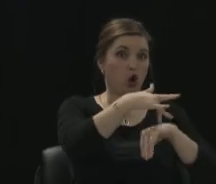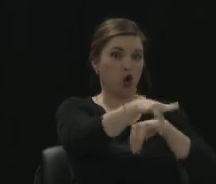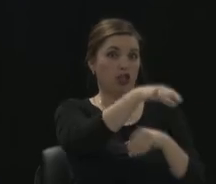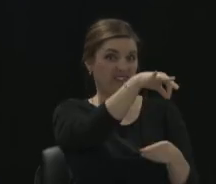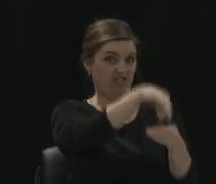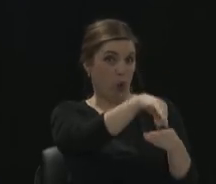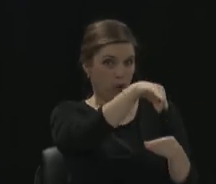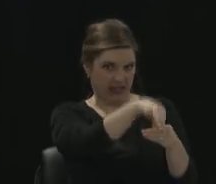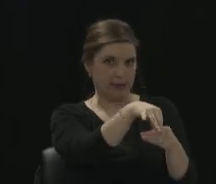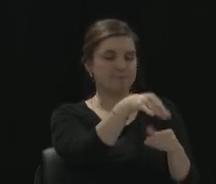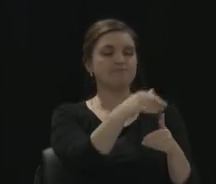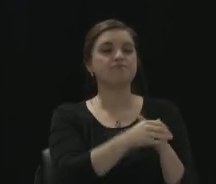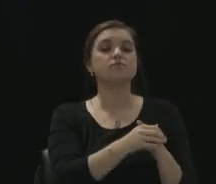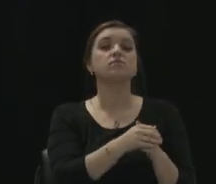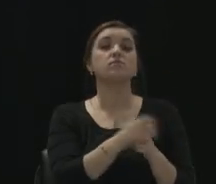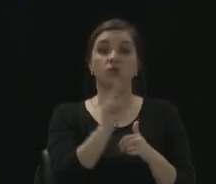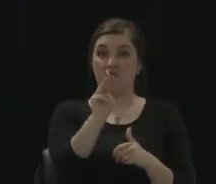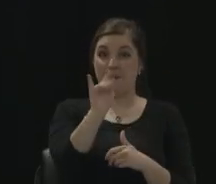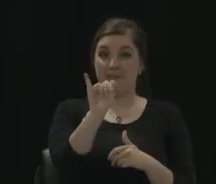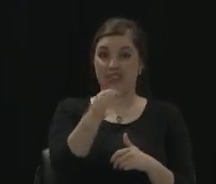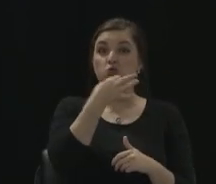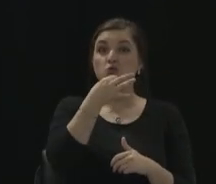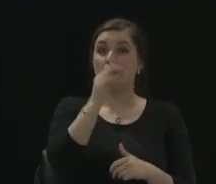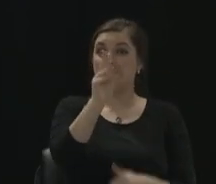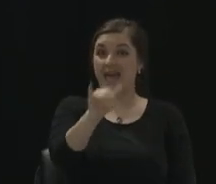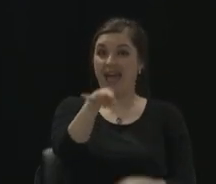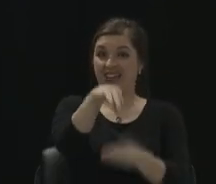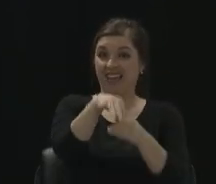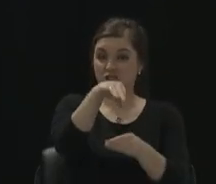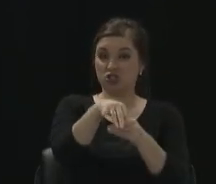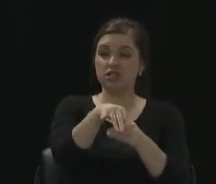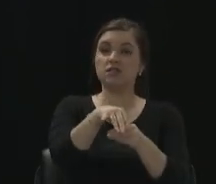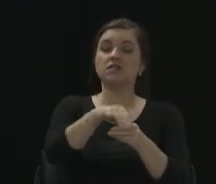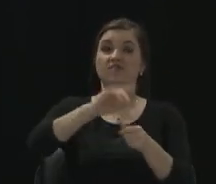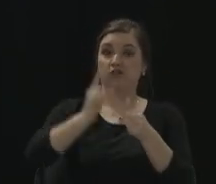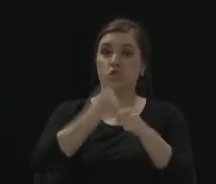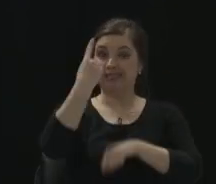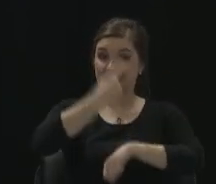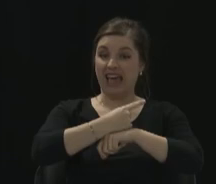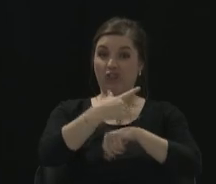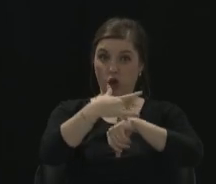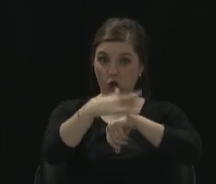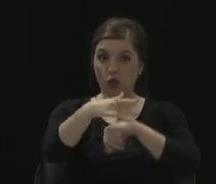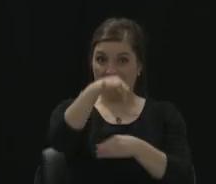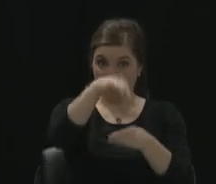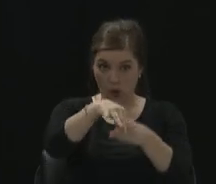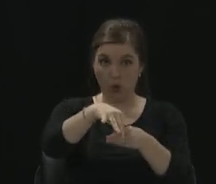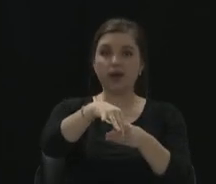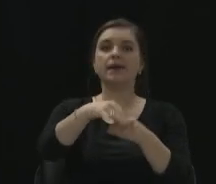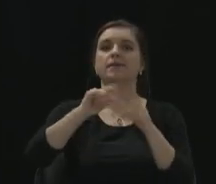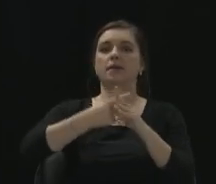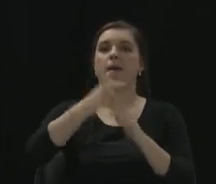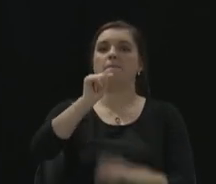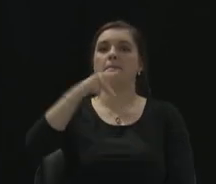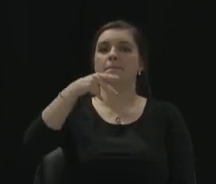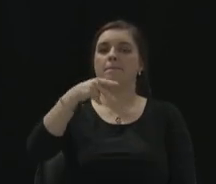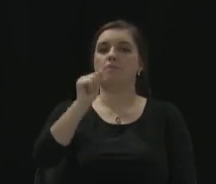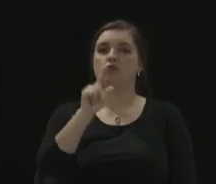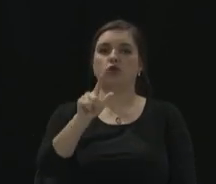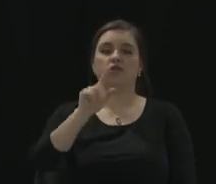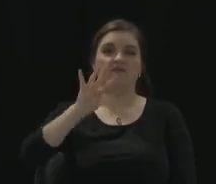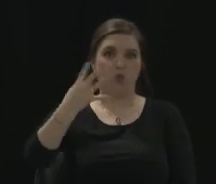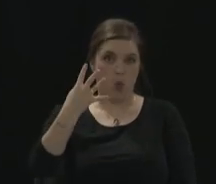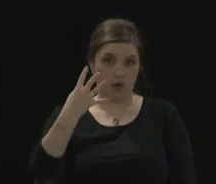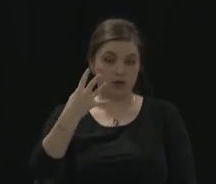the first day of early voting would be April 4th. Okay? So, the last day to register for the May 2nd election is